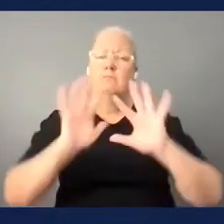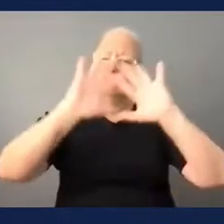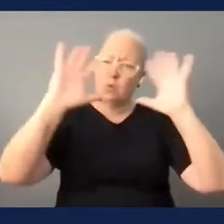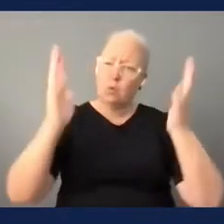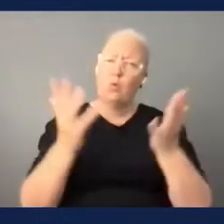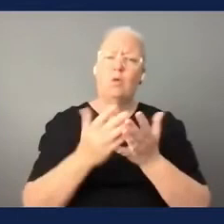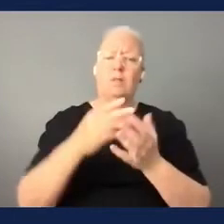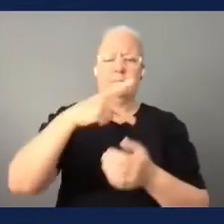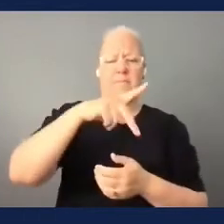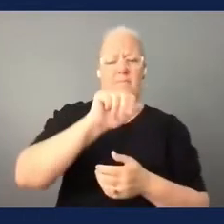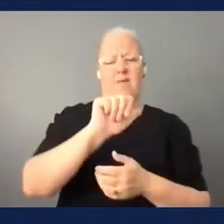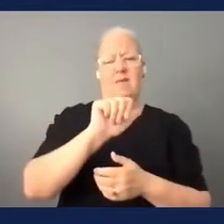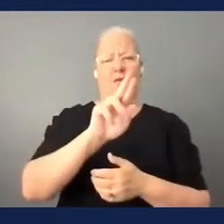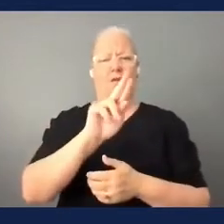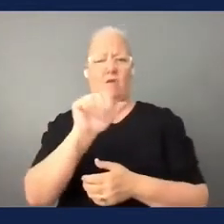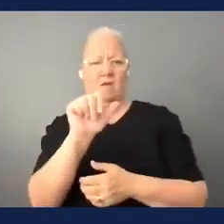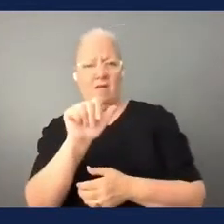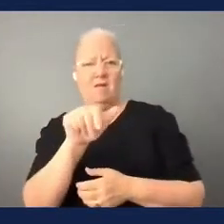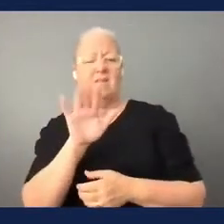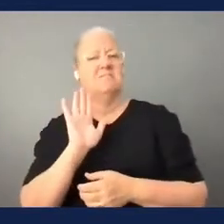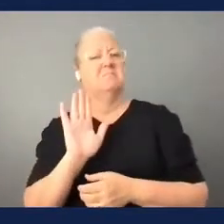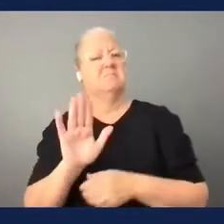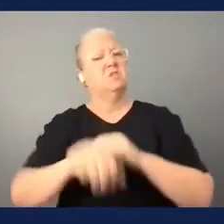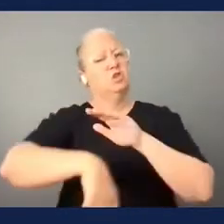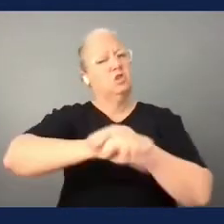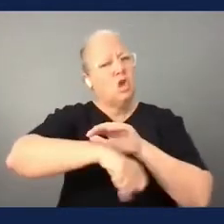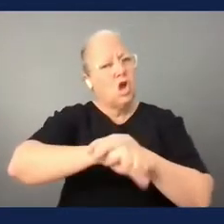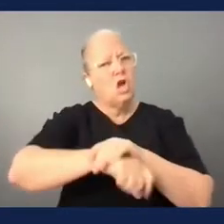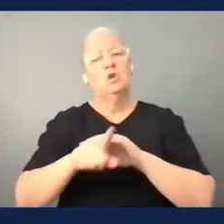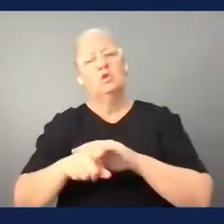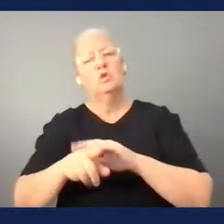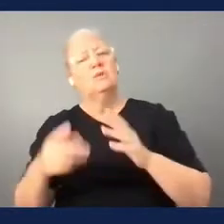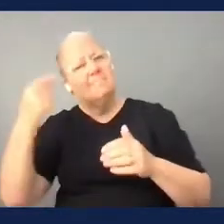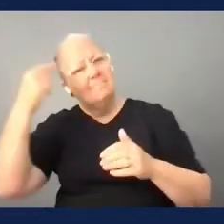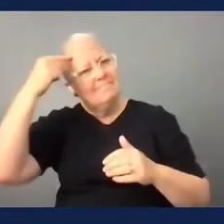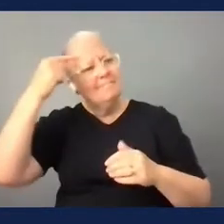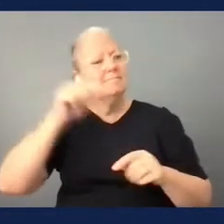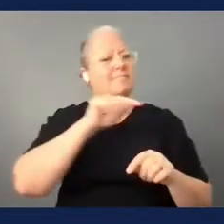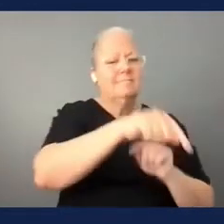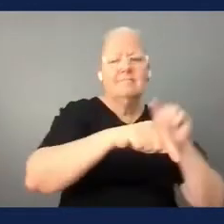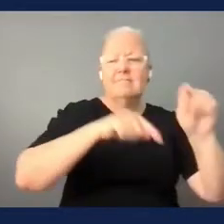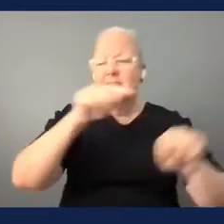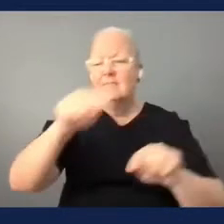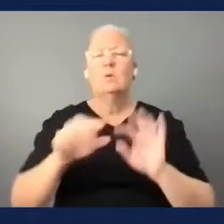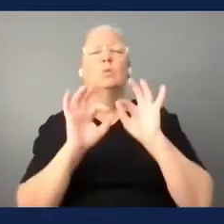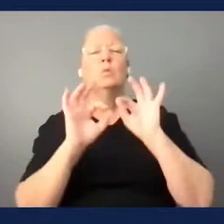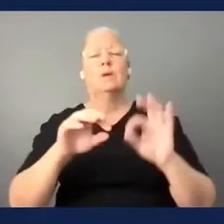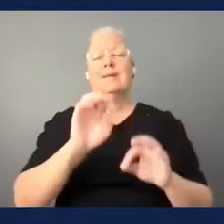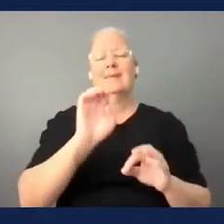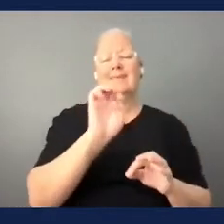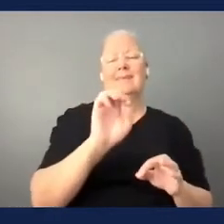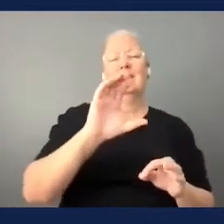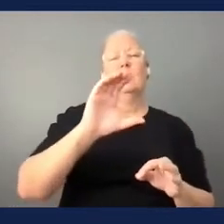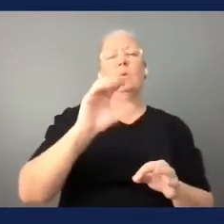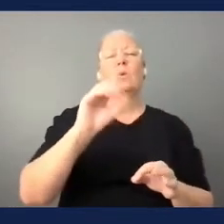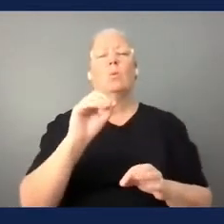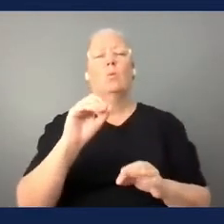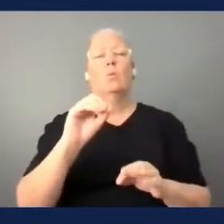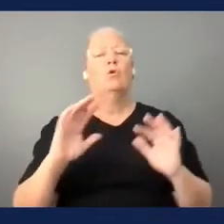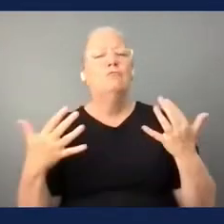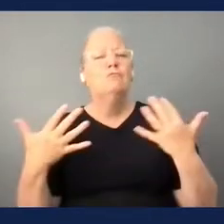building the the structure and the ecosystem that needs to move forward um since you had to